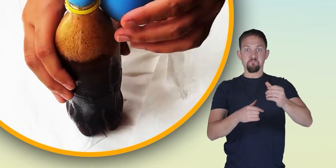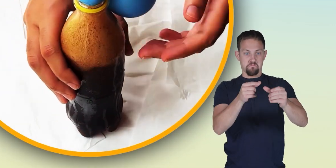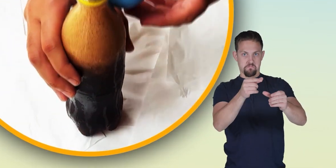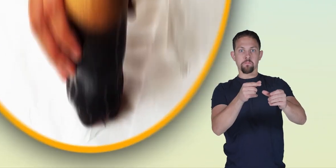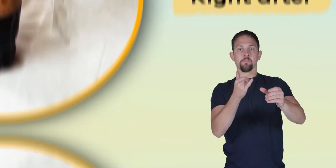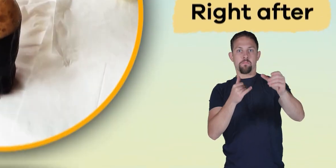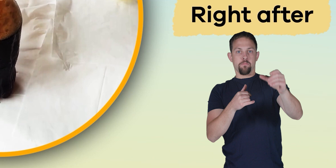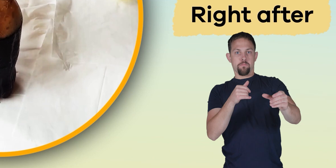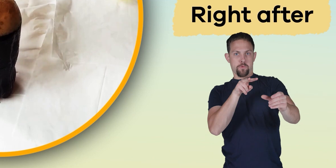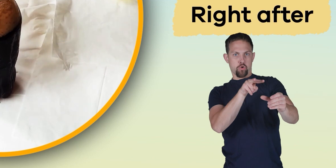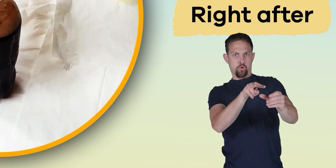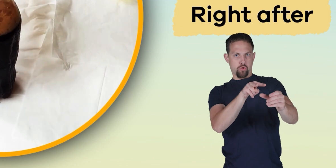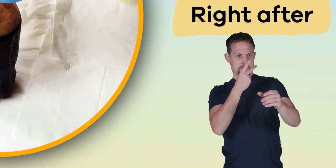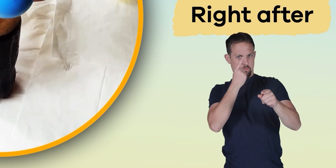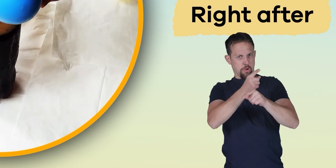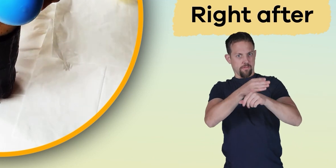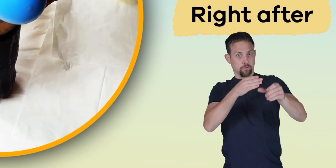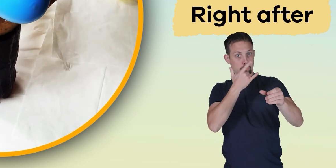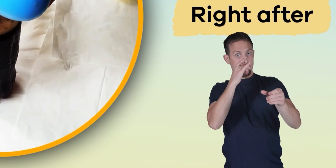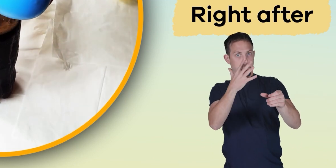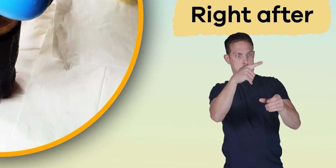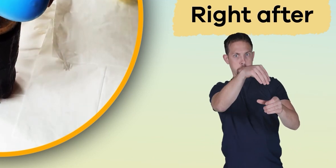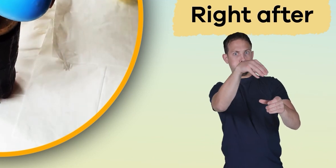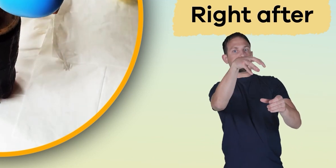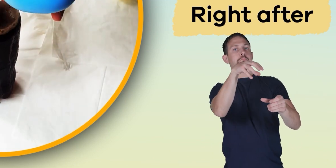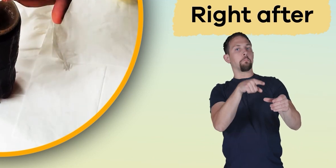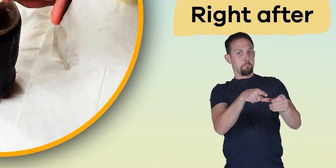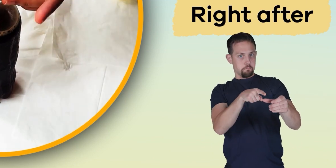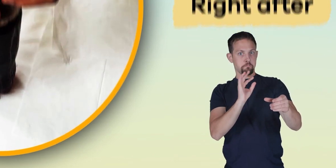little shake here's what it looks like right after